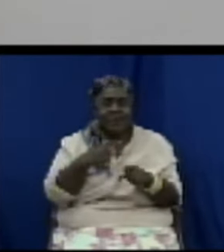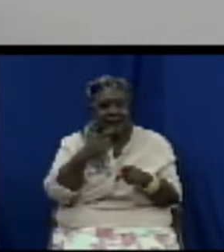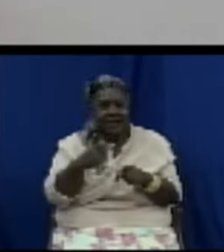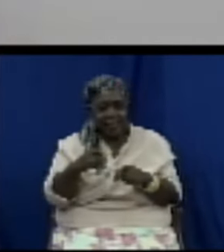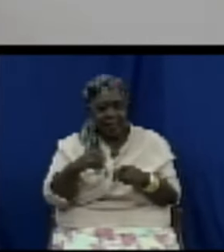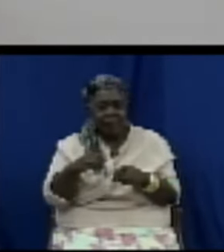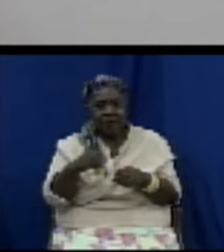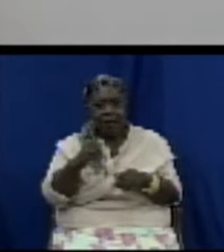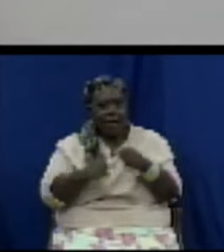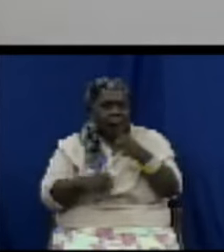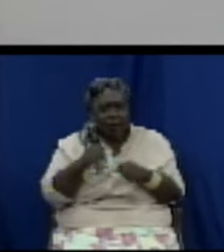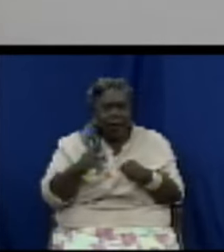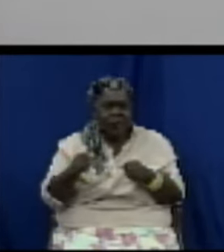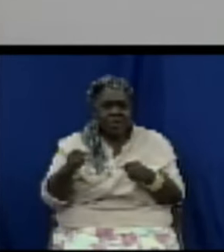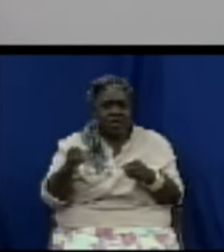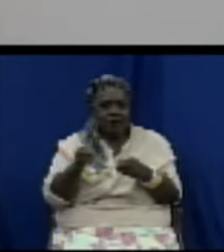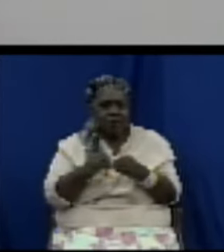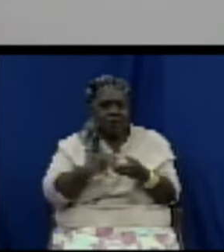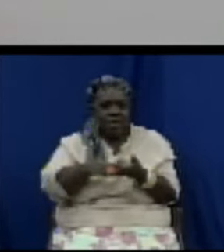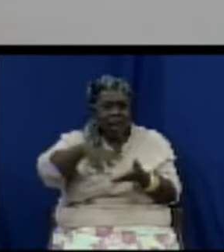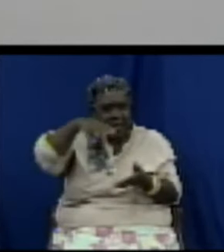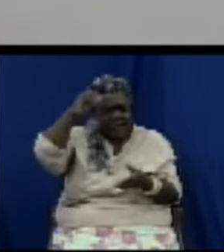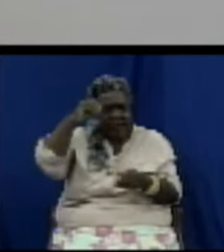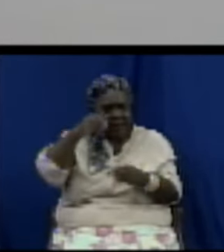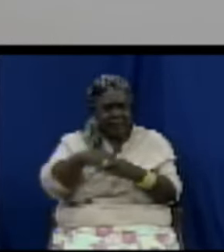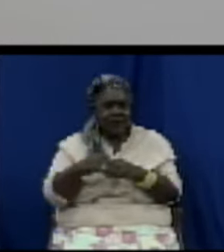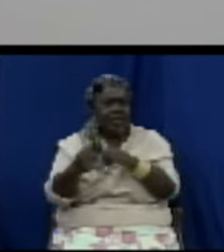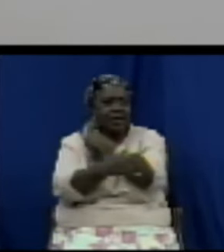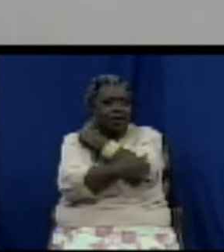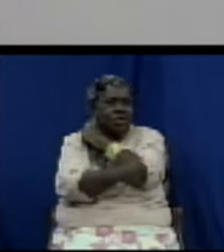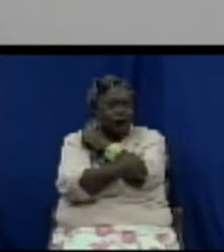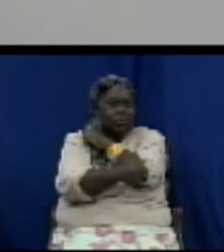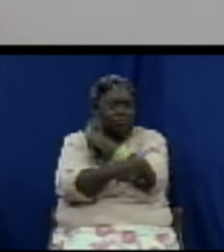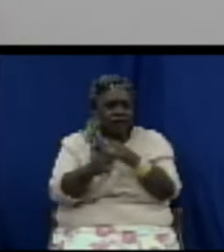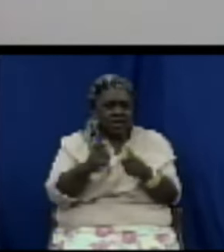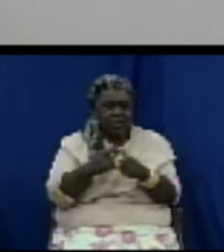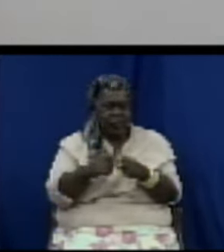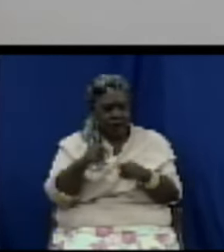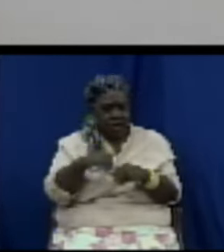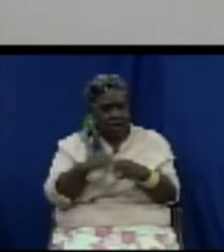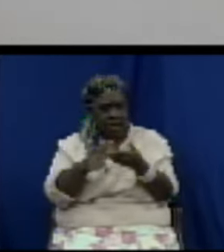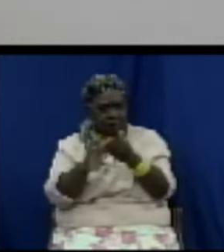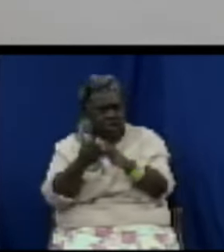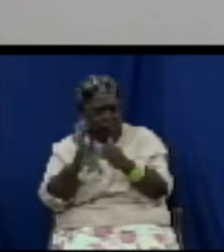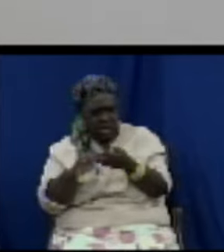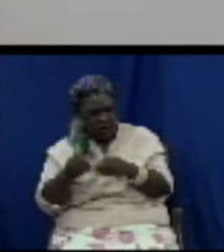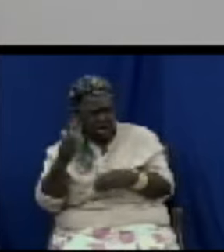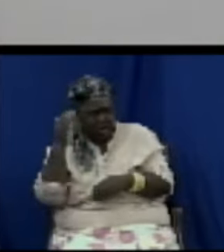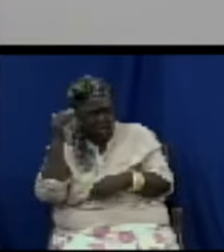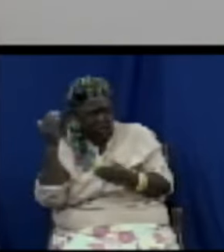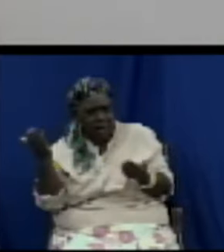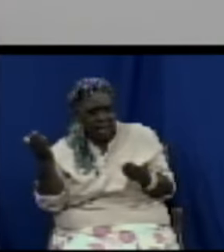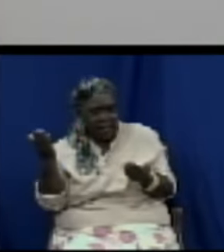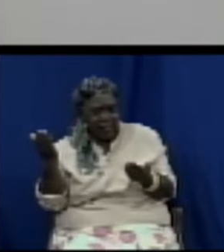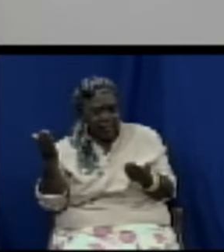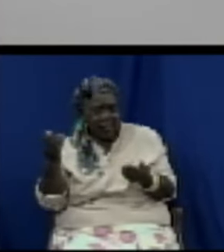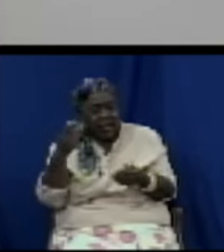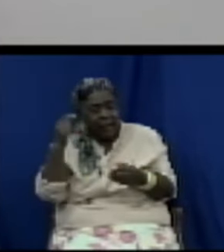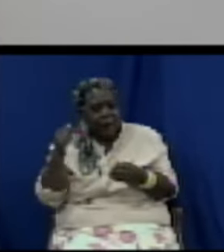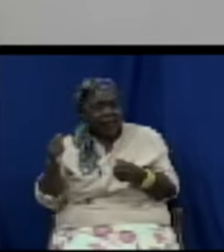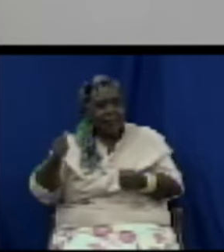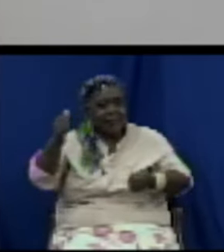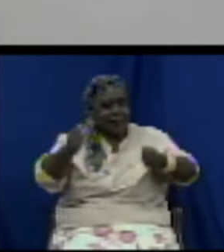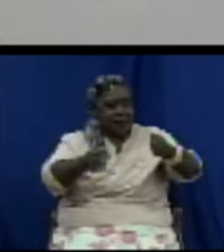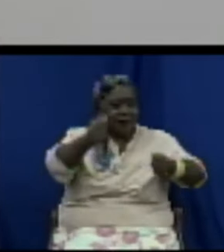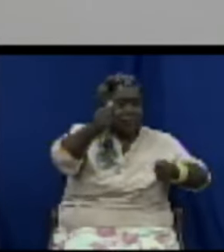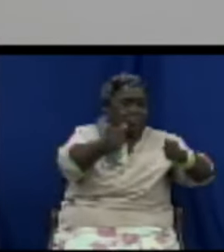question was why because the supermarkets in the country the shops mom and pop shops and so